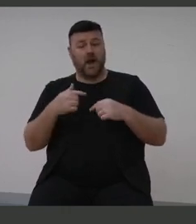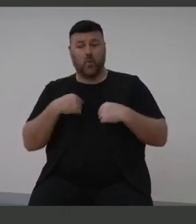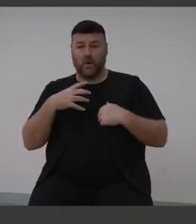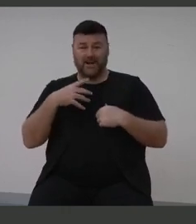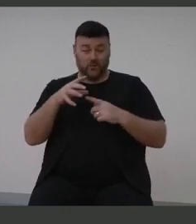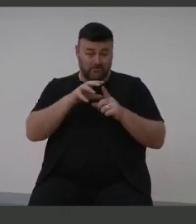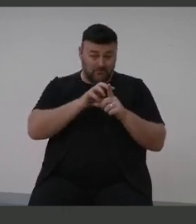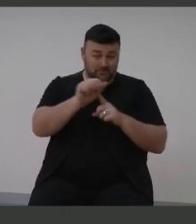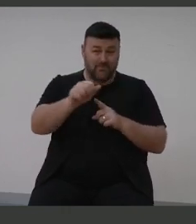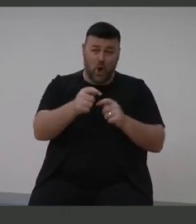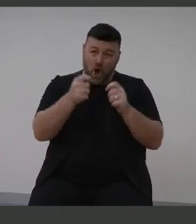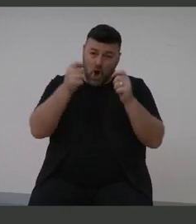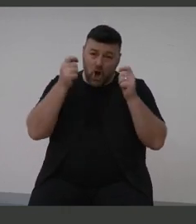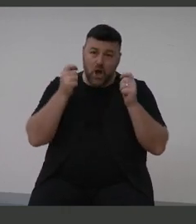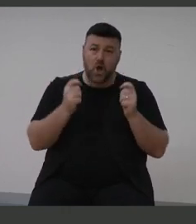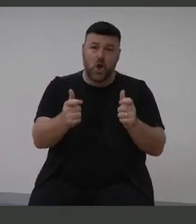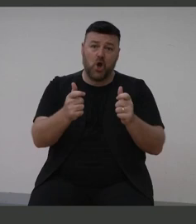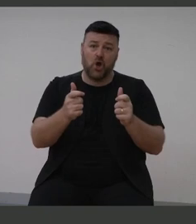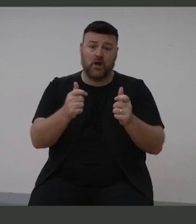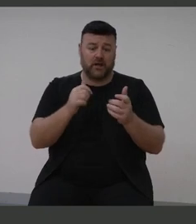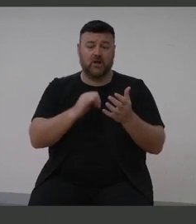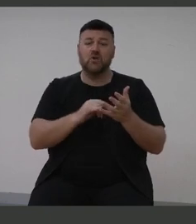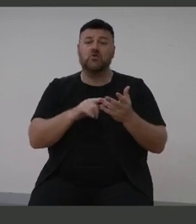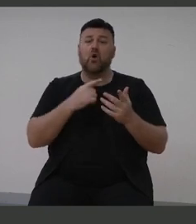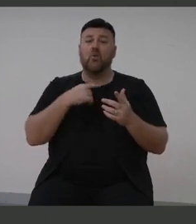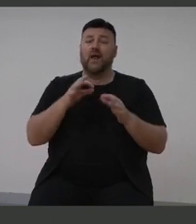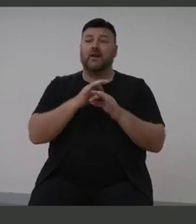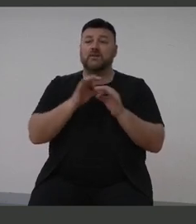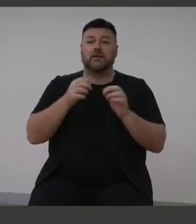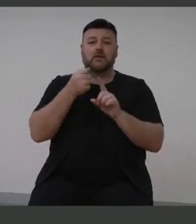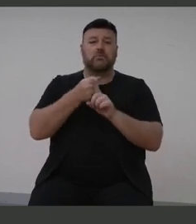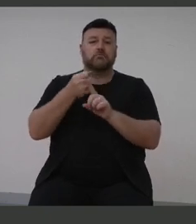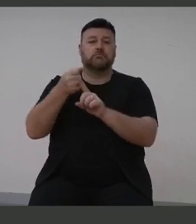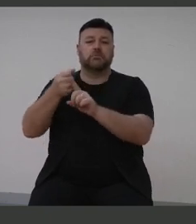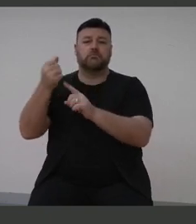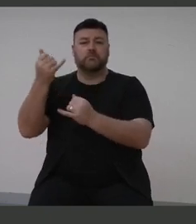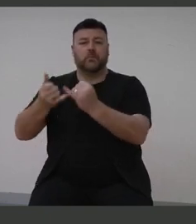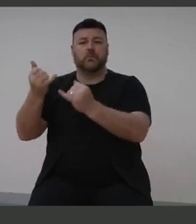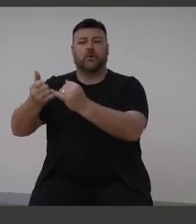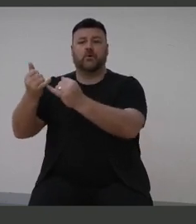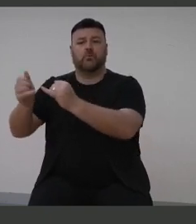early as possible to reduce long term disadvantage and poorer life outcomes.